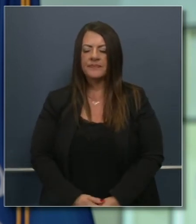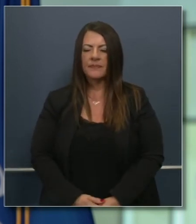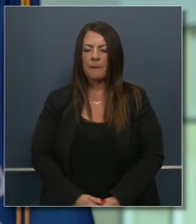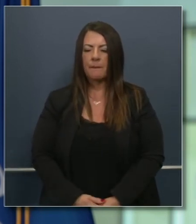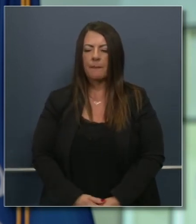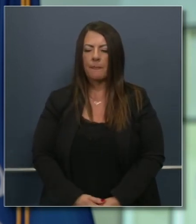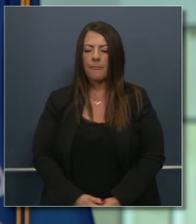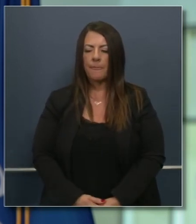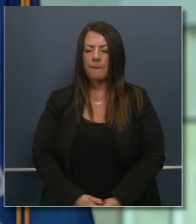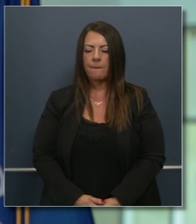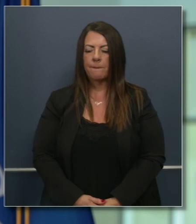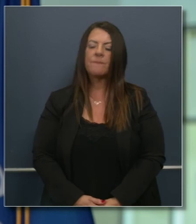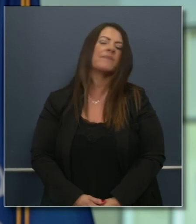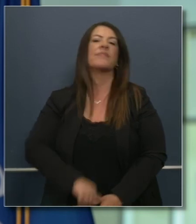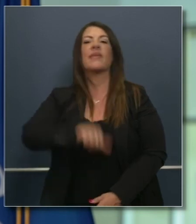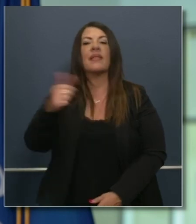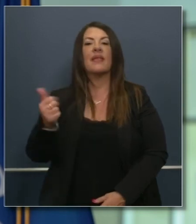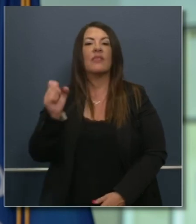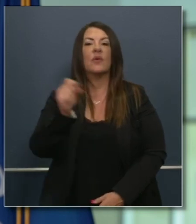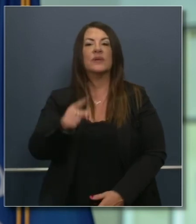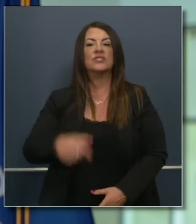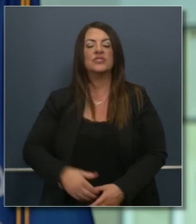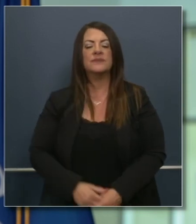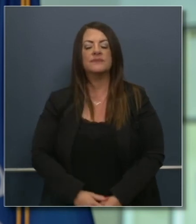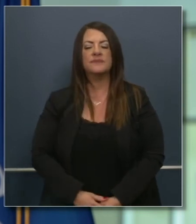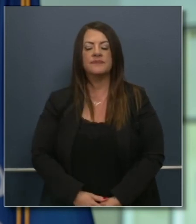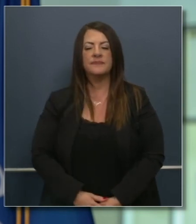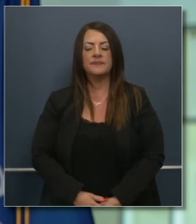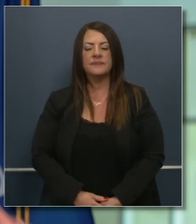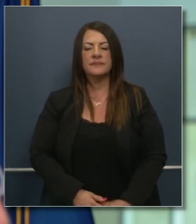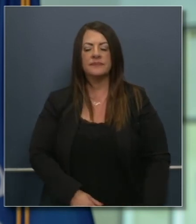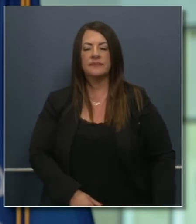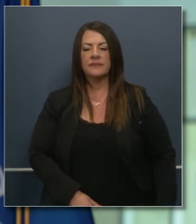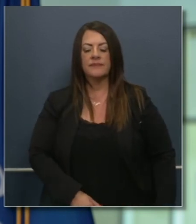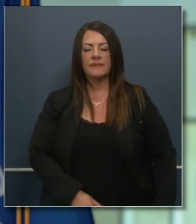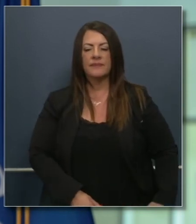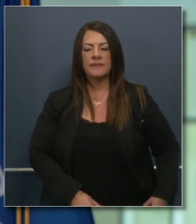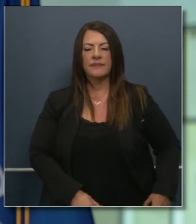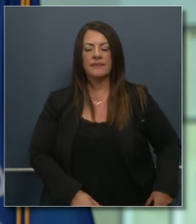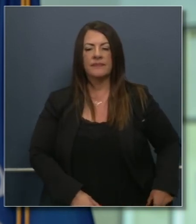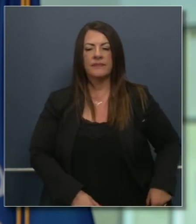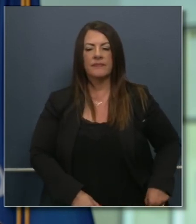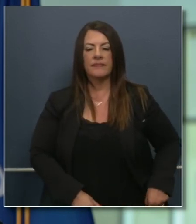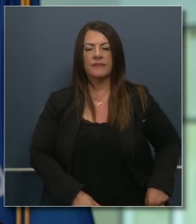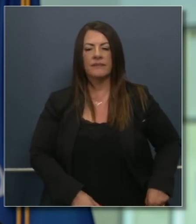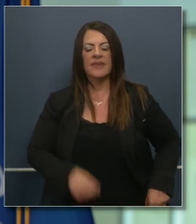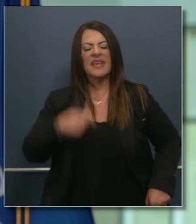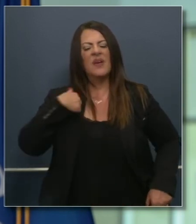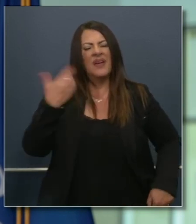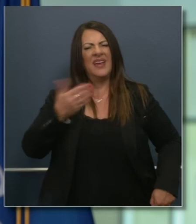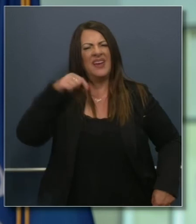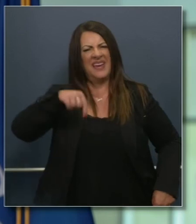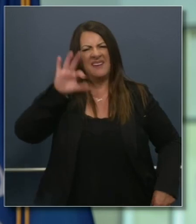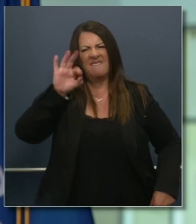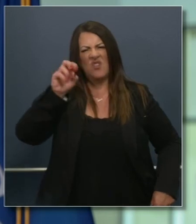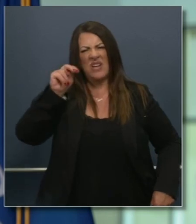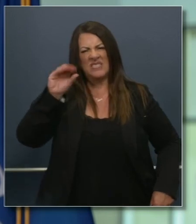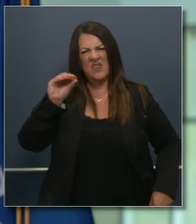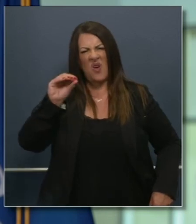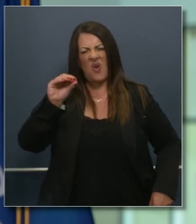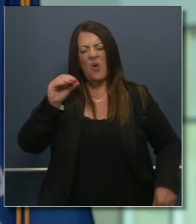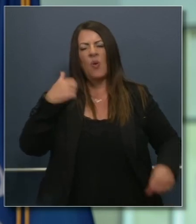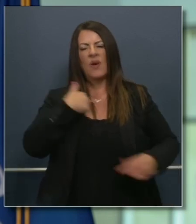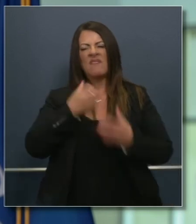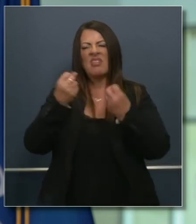Good afternoon, Governor. We have a fairly sizable private religious school here in Fresno County that opened for